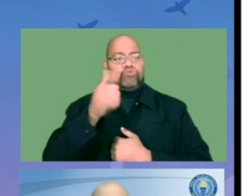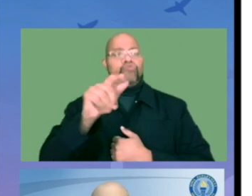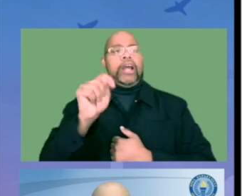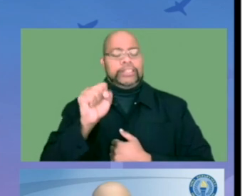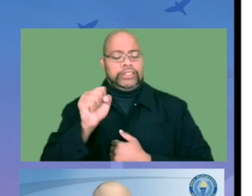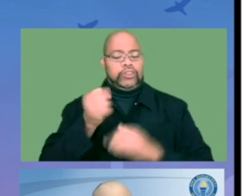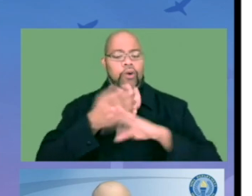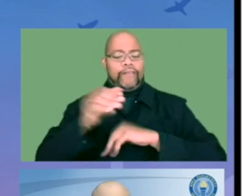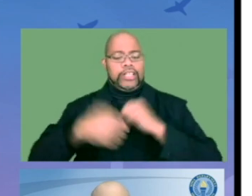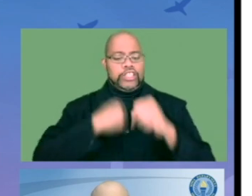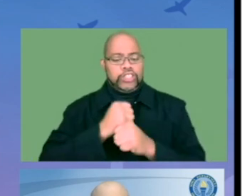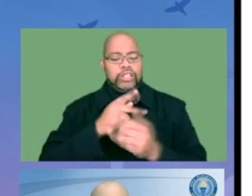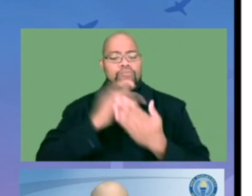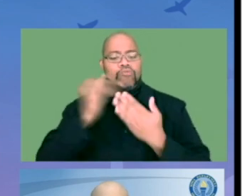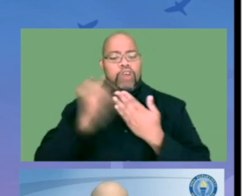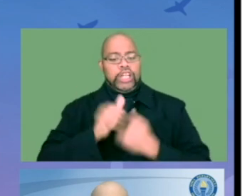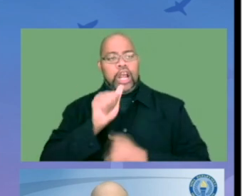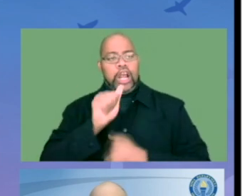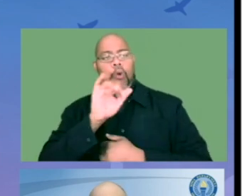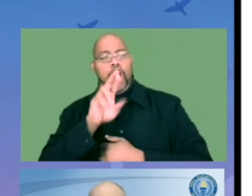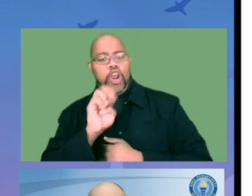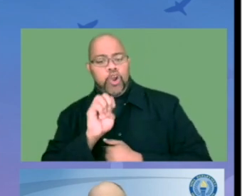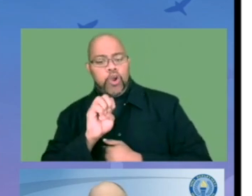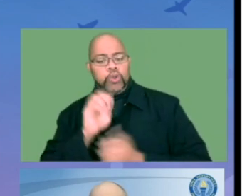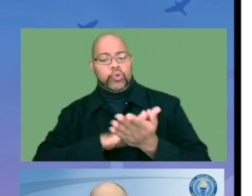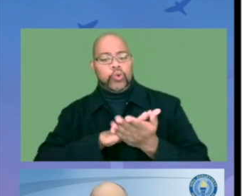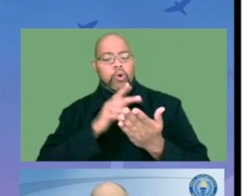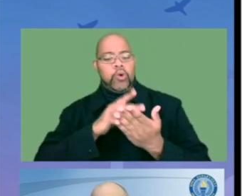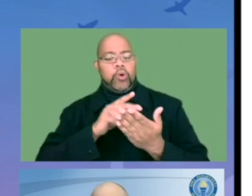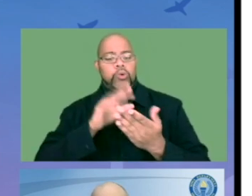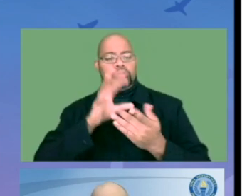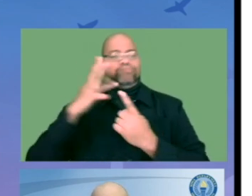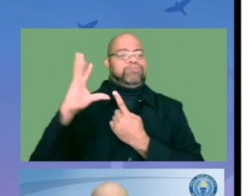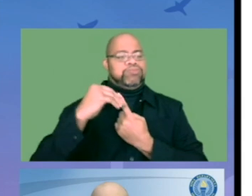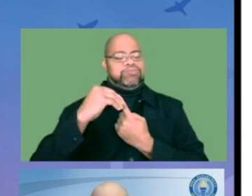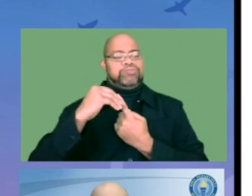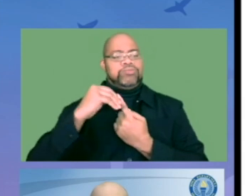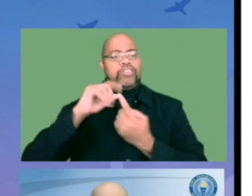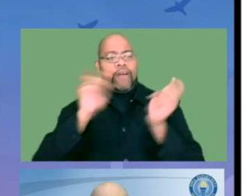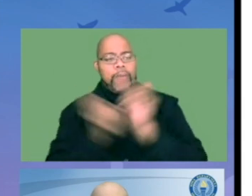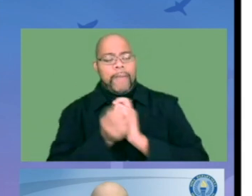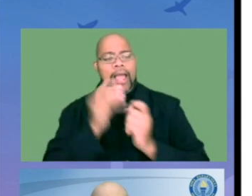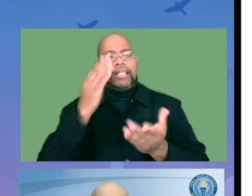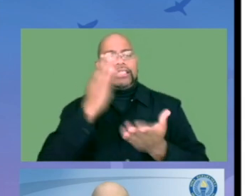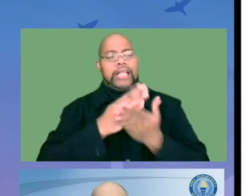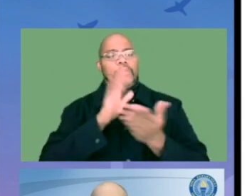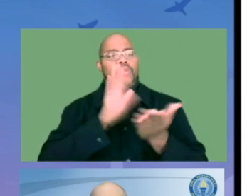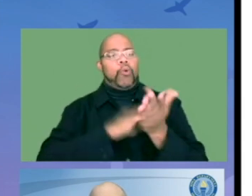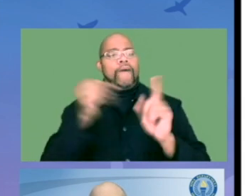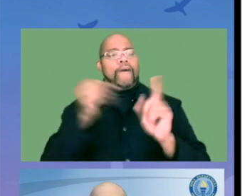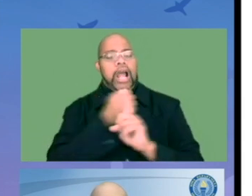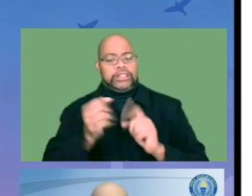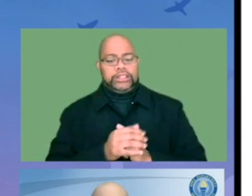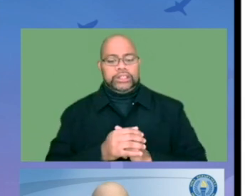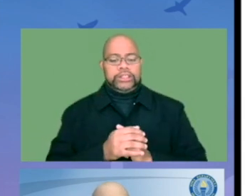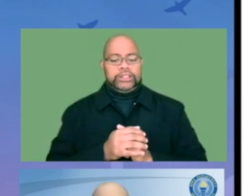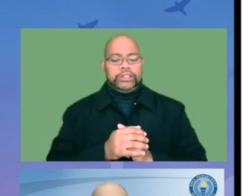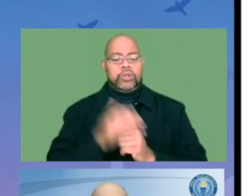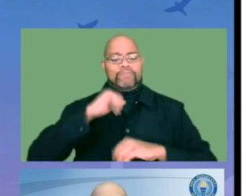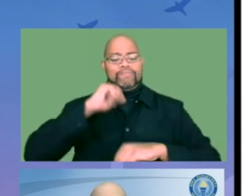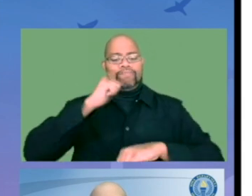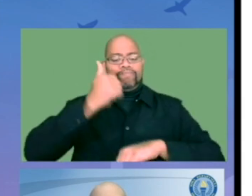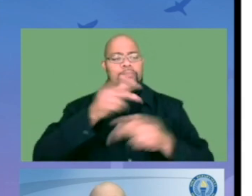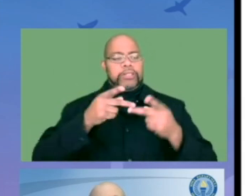federal grants over the years, a Project AWARE, the School Climate Transformation grant, and the Stop School Violence grant as well. So